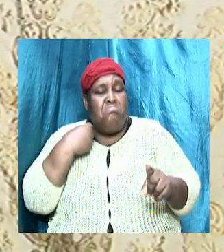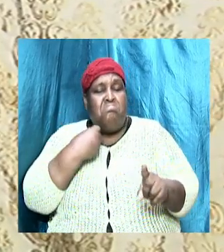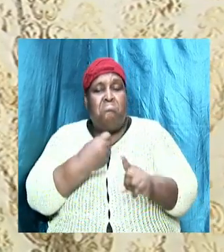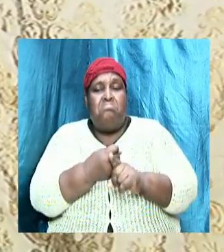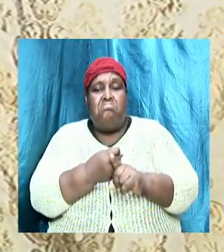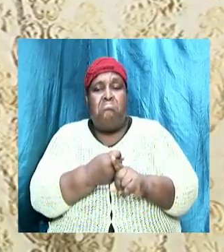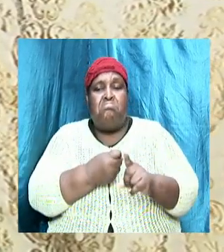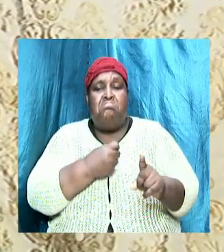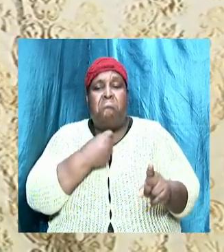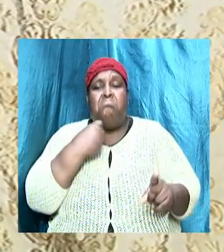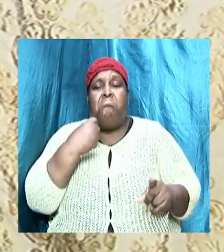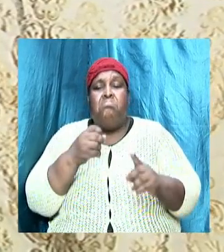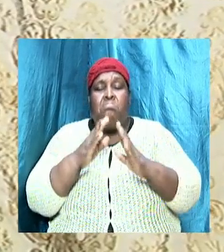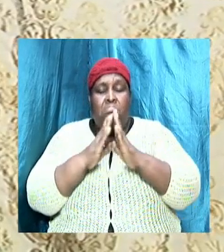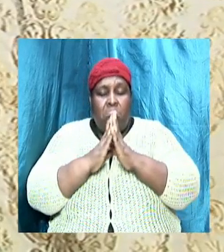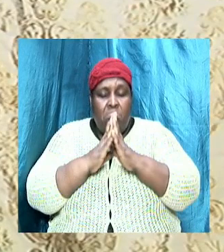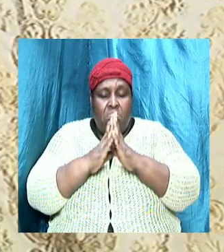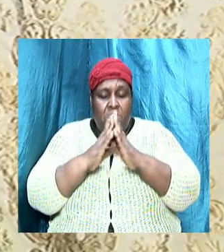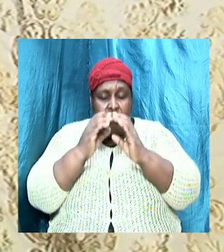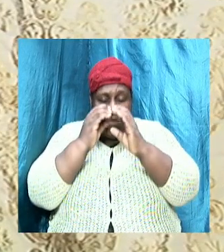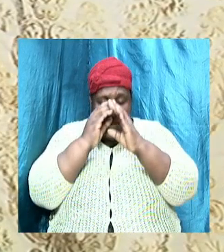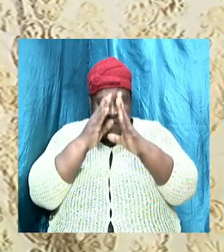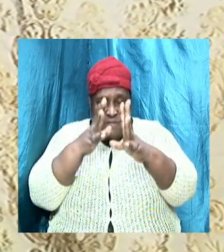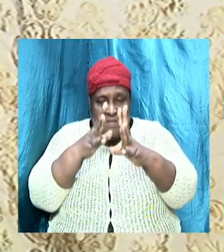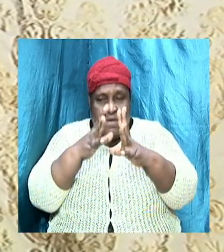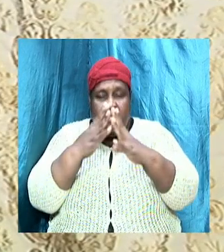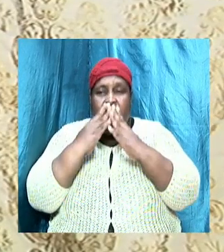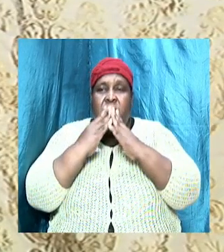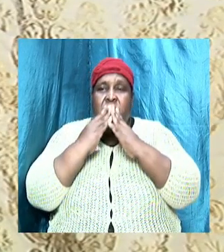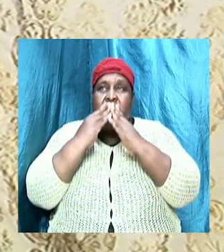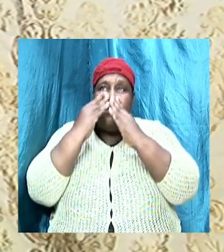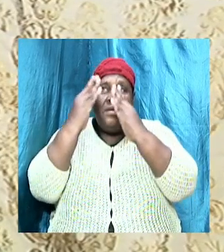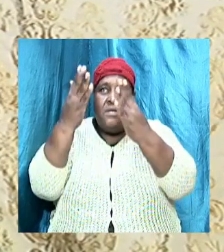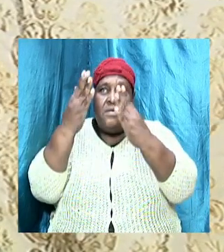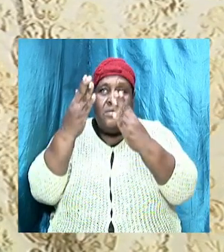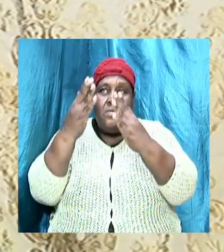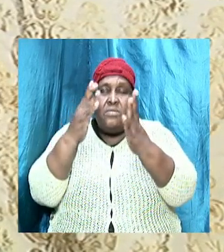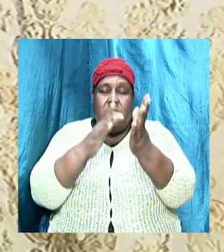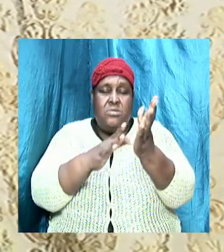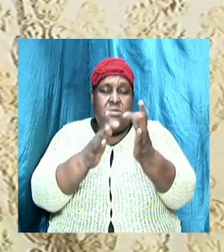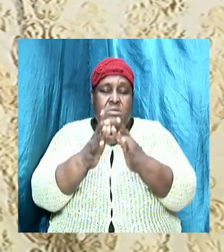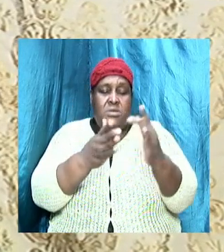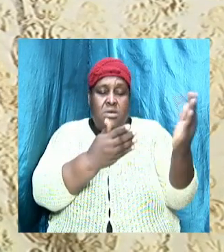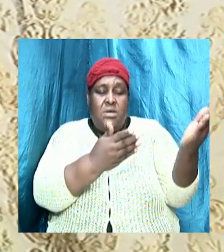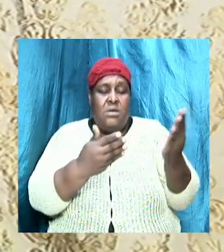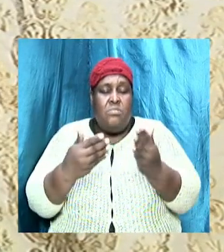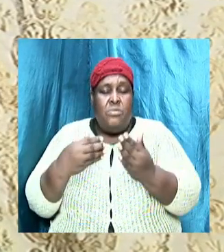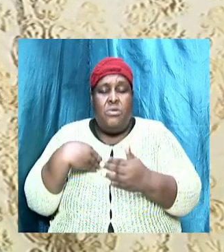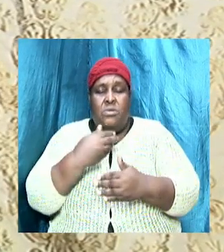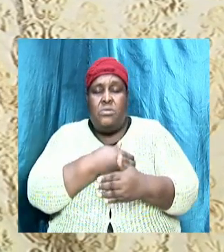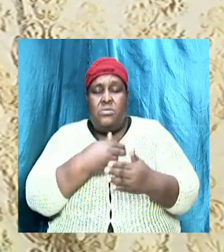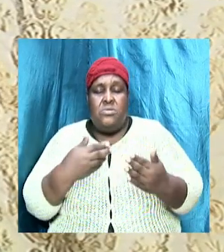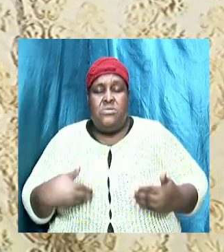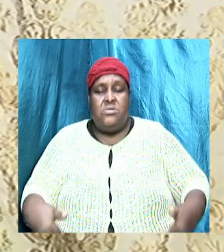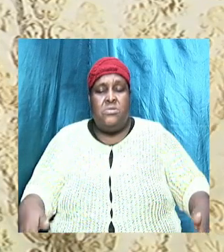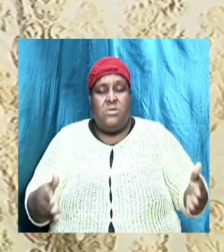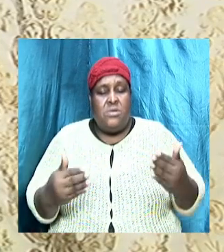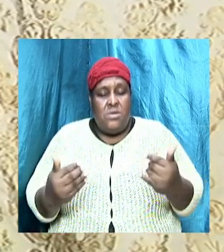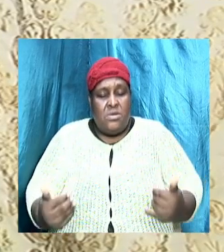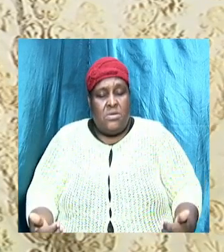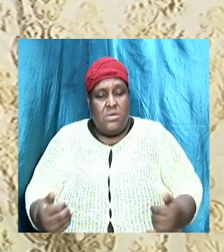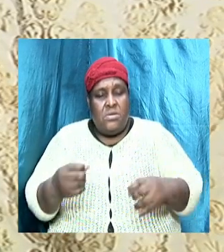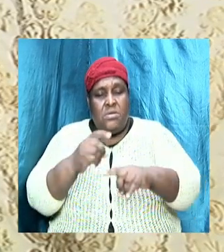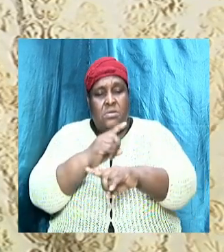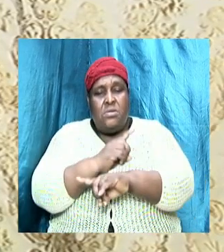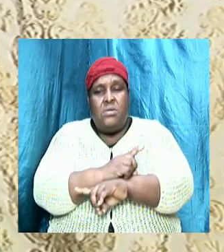word of prayer. Let us pray right now. Father, we want to thank you again, Jesus, for bringing us here today. Lord God,